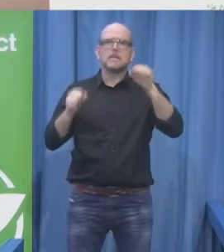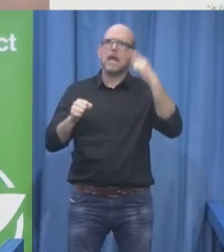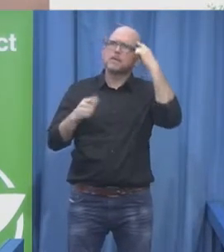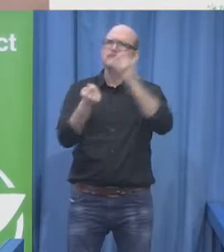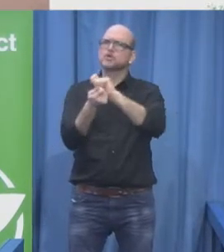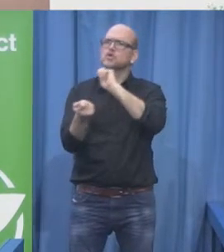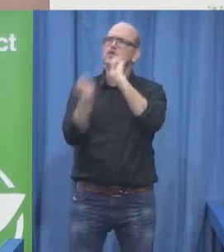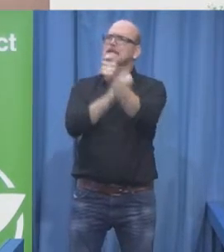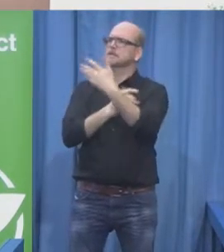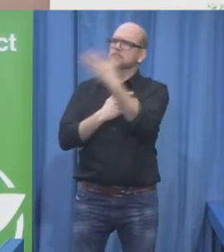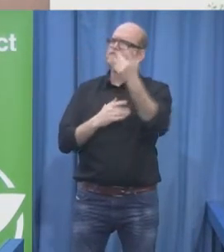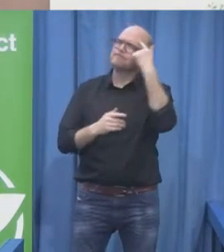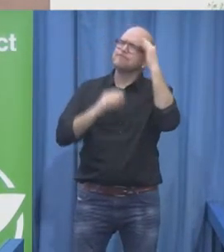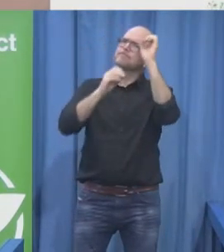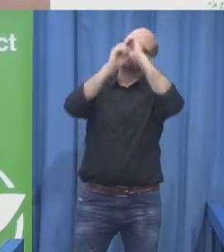we do?